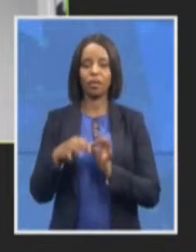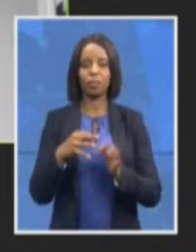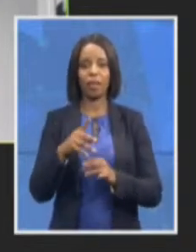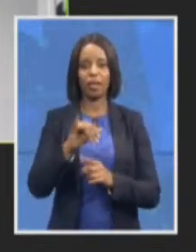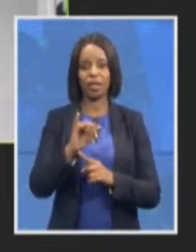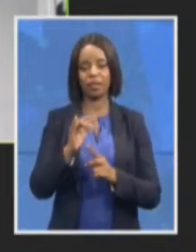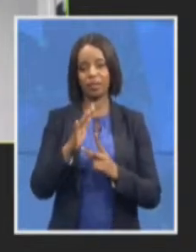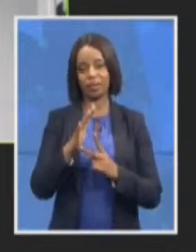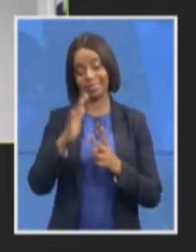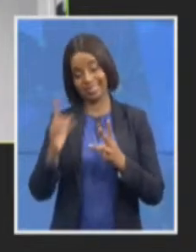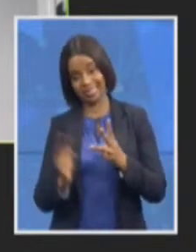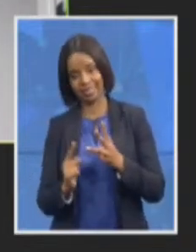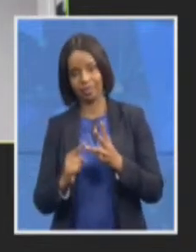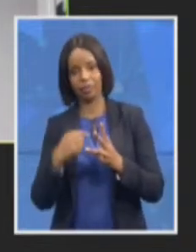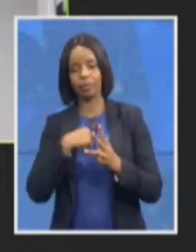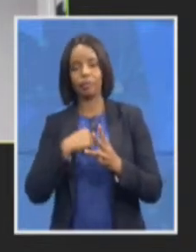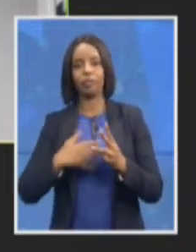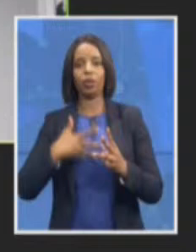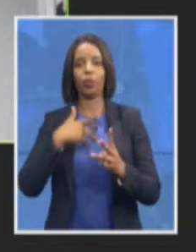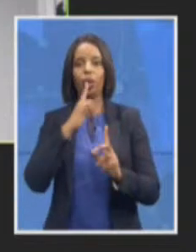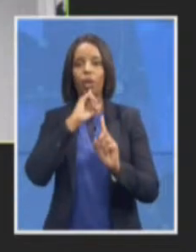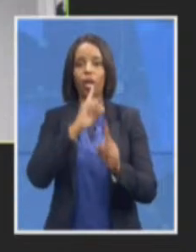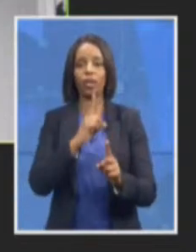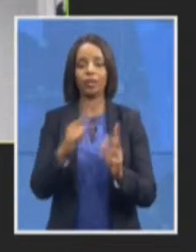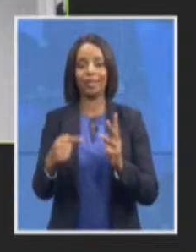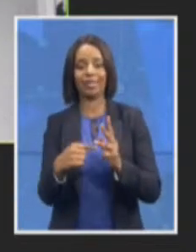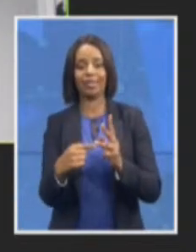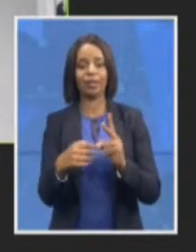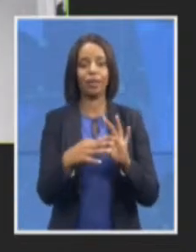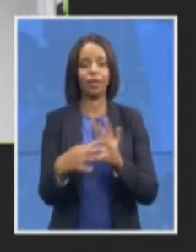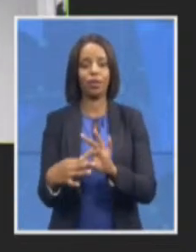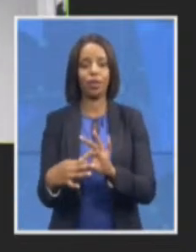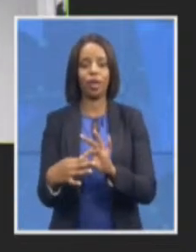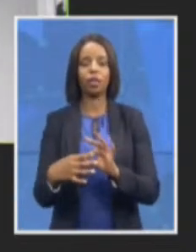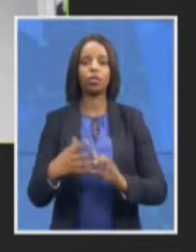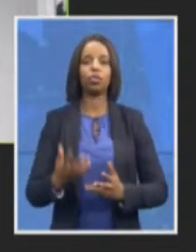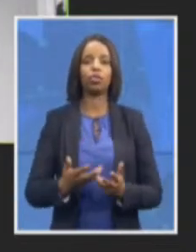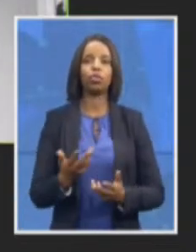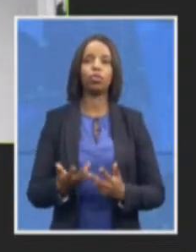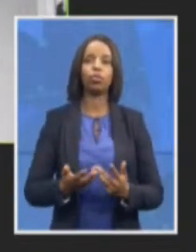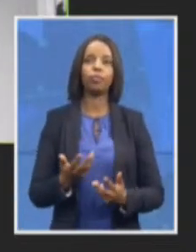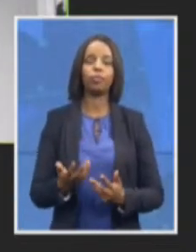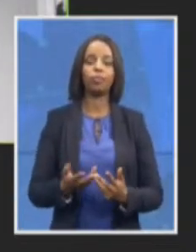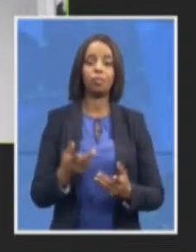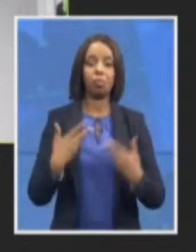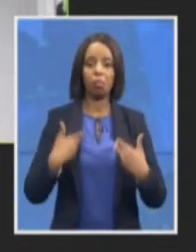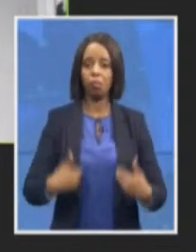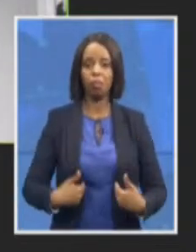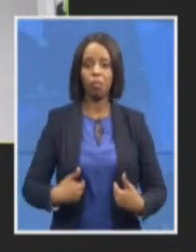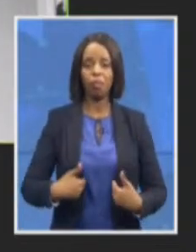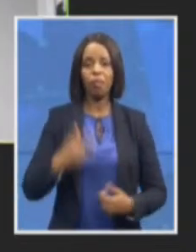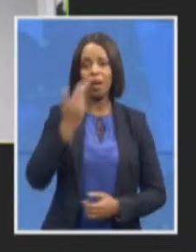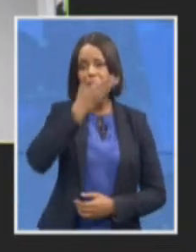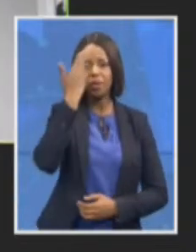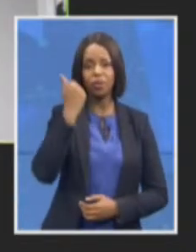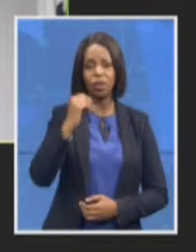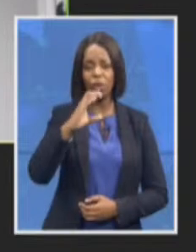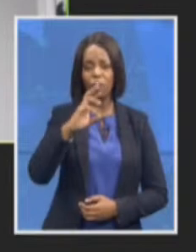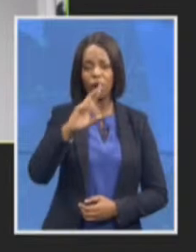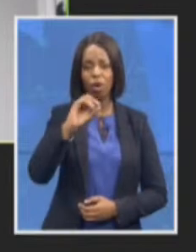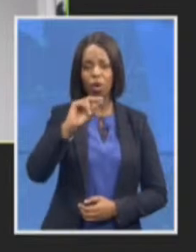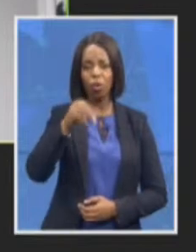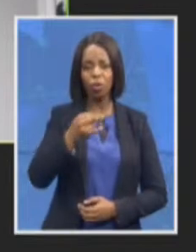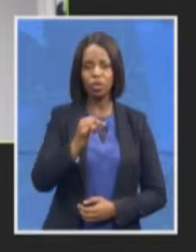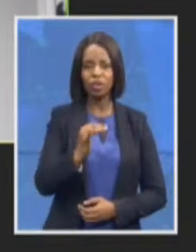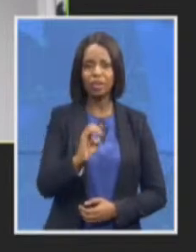to I don't know whether advocate Cronia has anything lined up with regard to